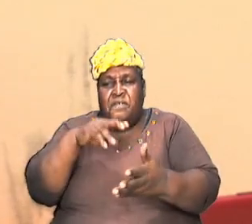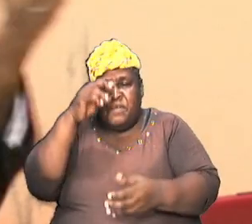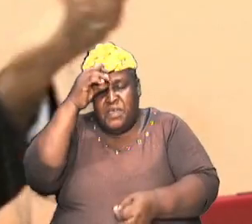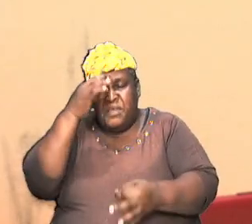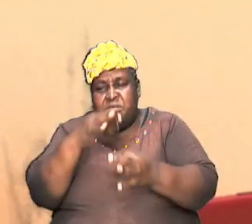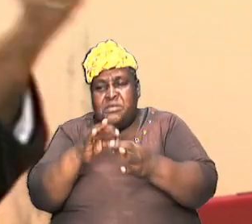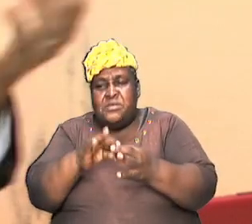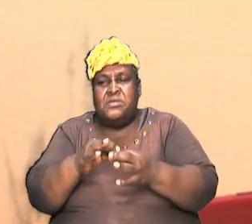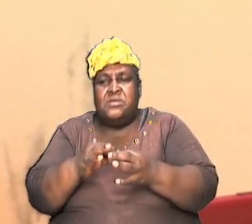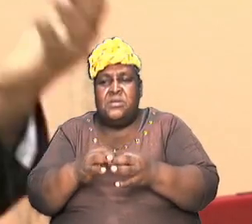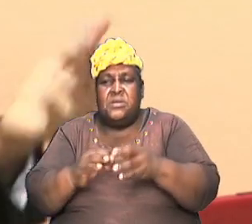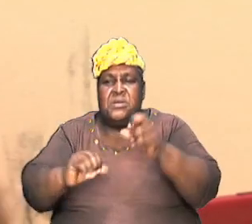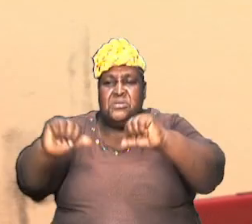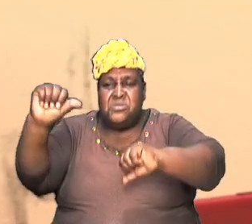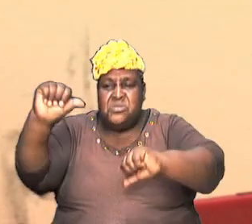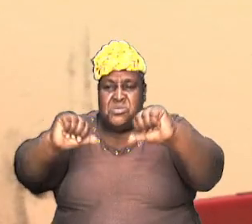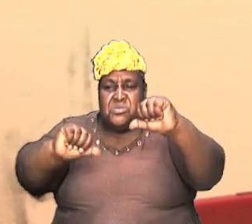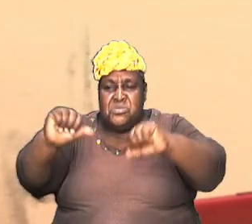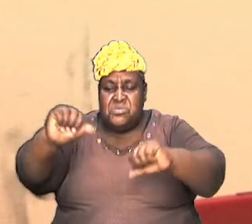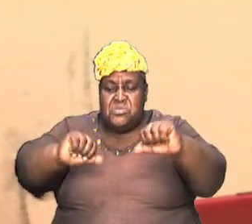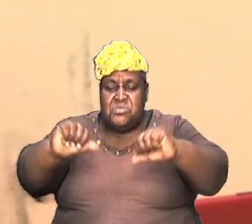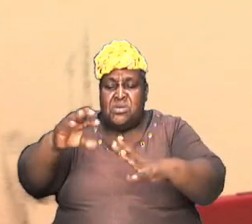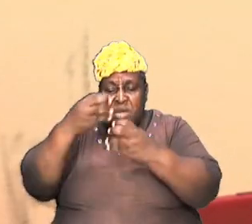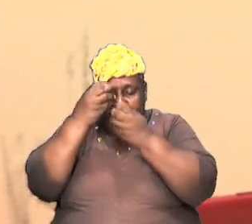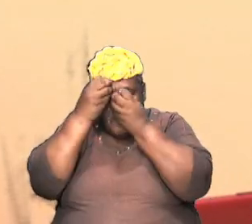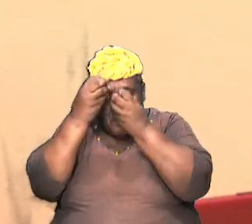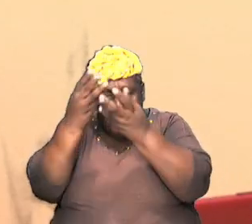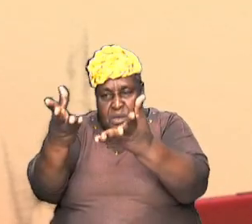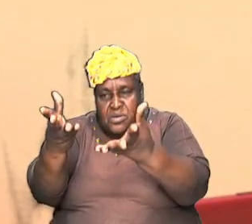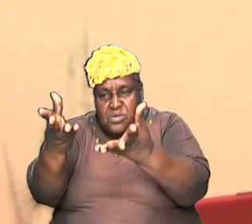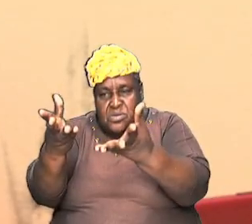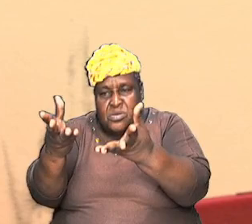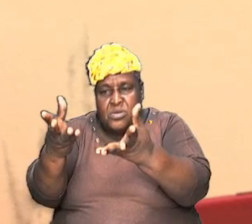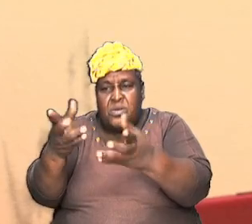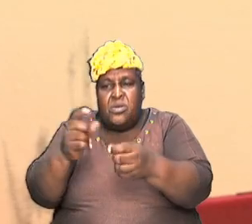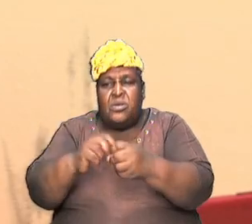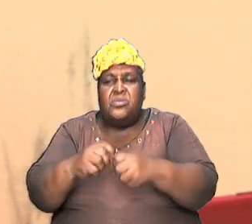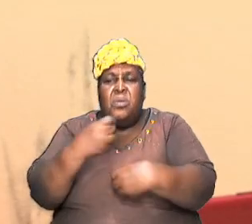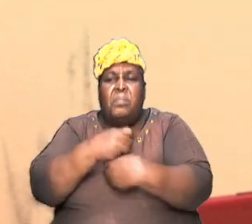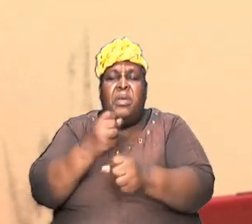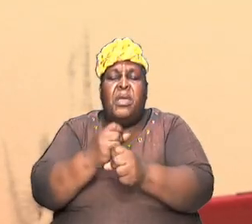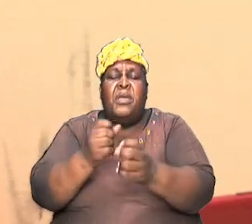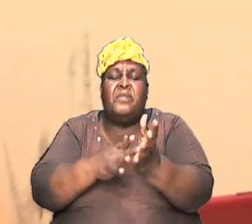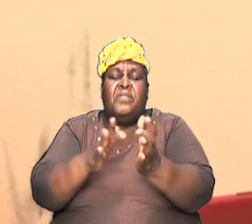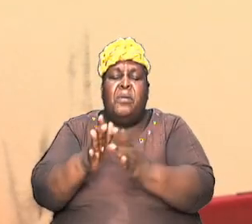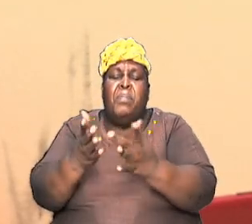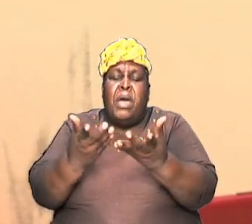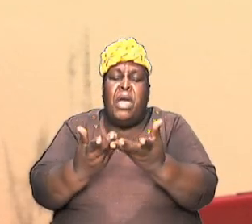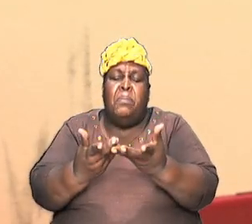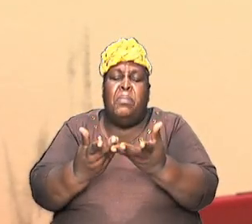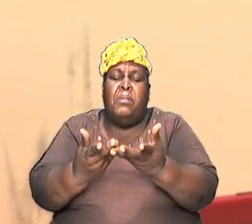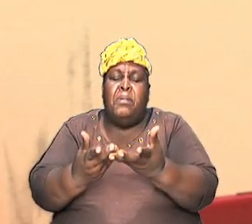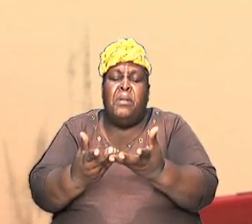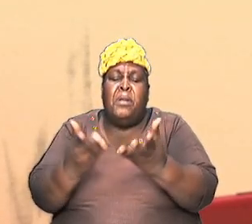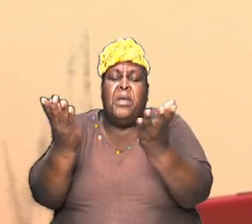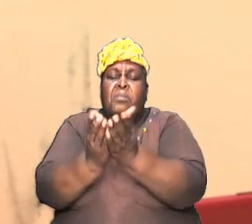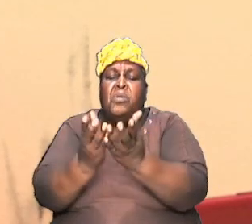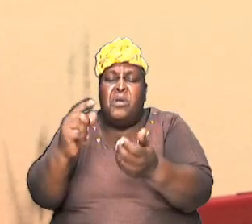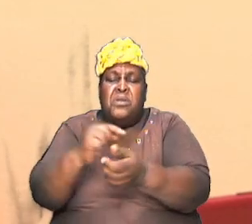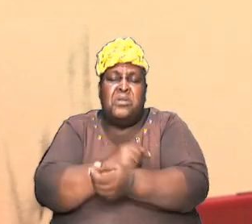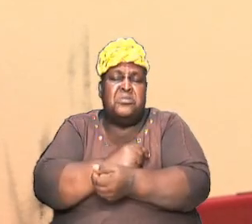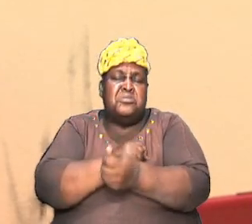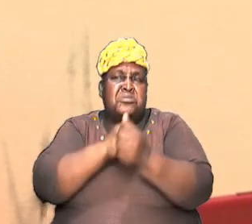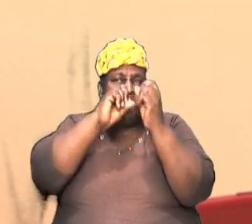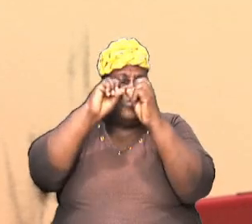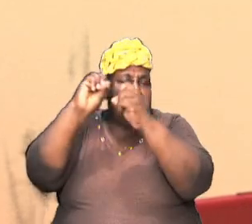to see scientific information coming to discredit the Bible and to discredit Genesis and to discredit even the very